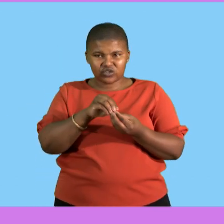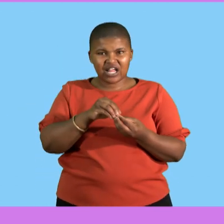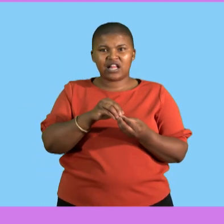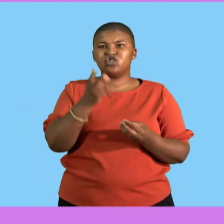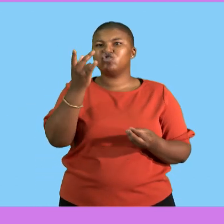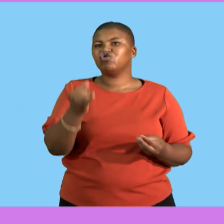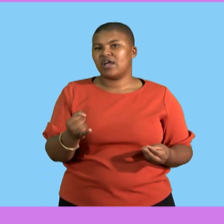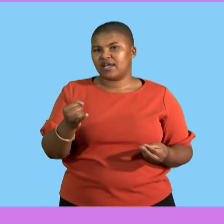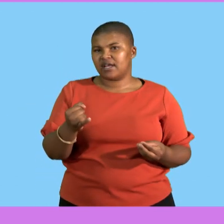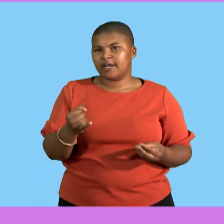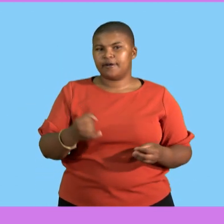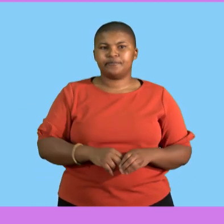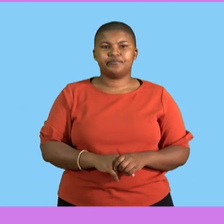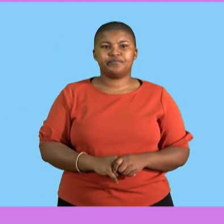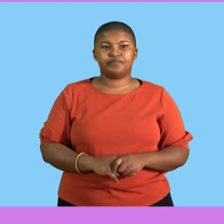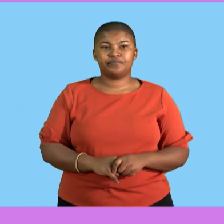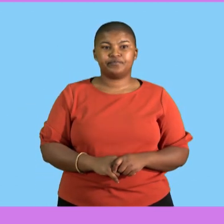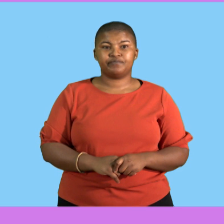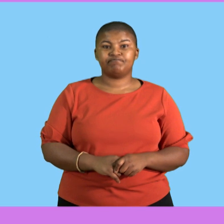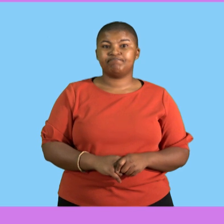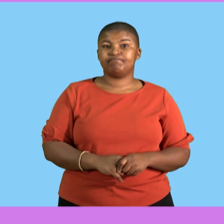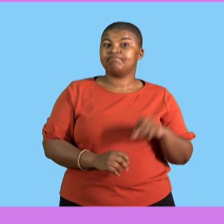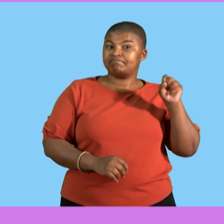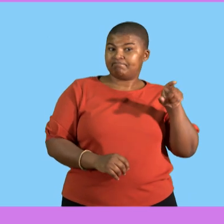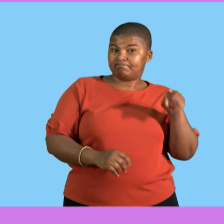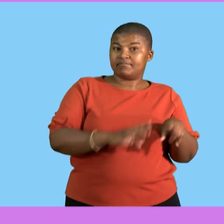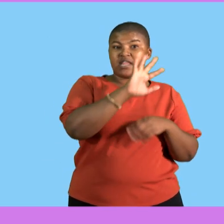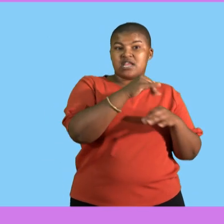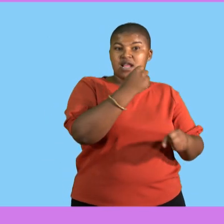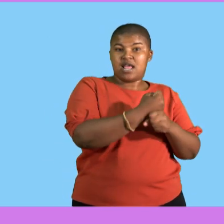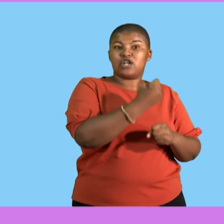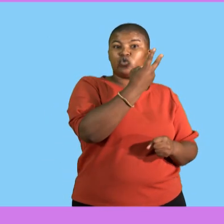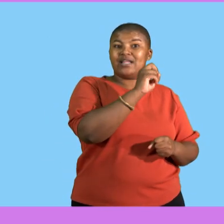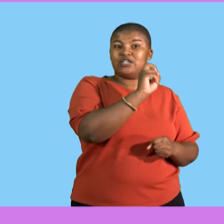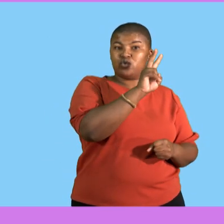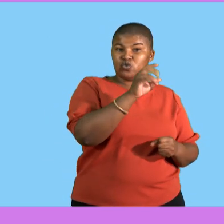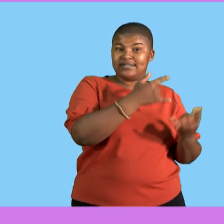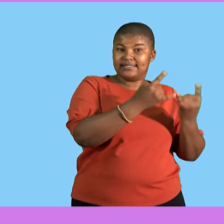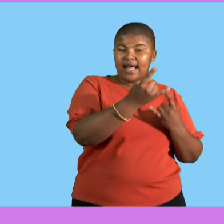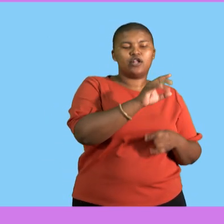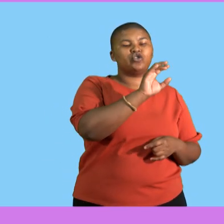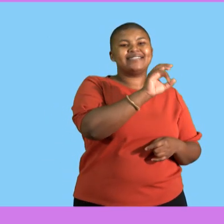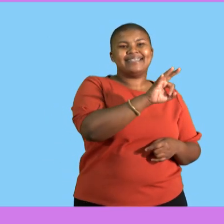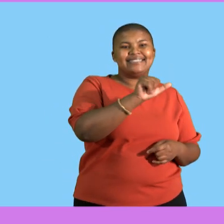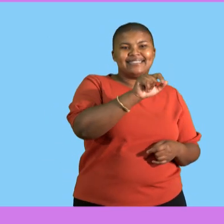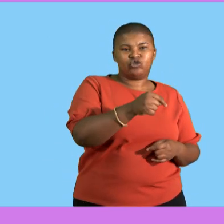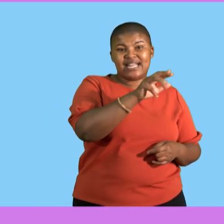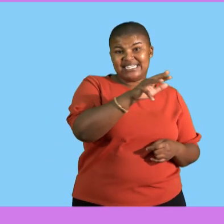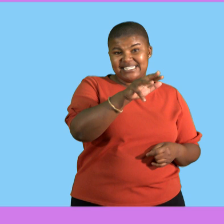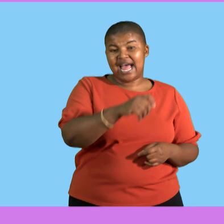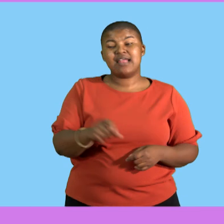the breakfast rusks for 2022 was £36.99, where it was £66